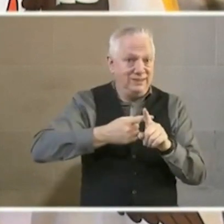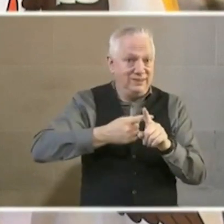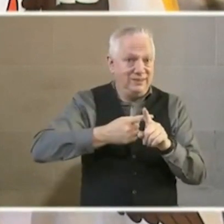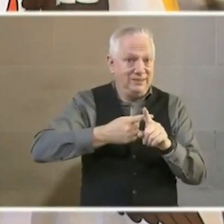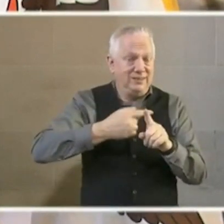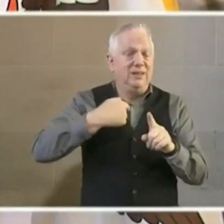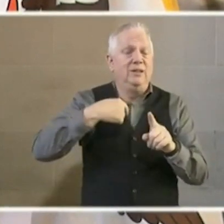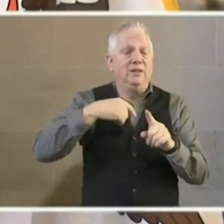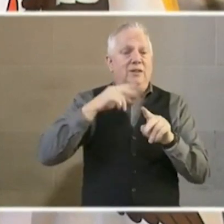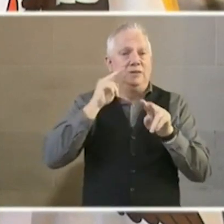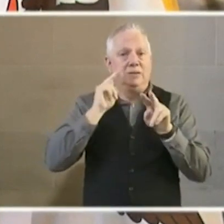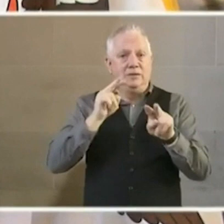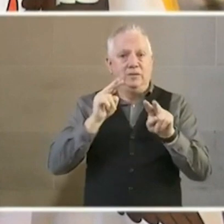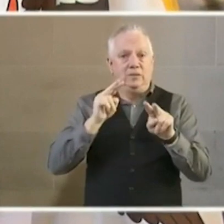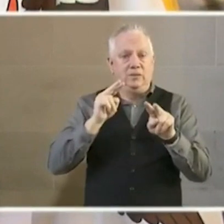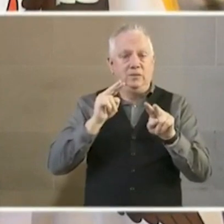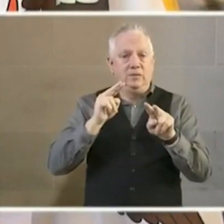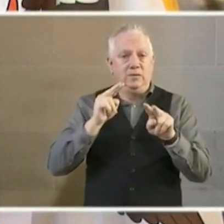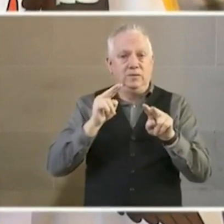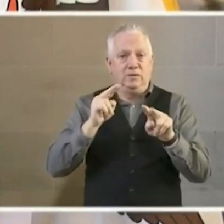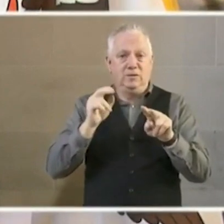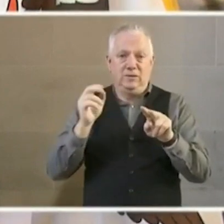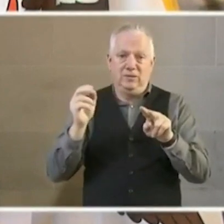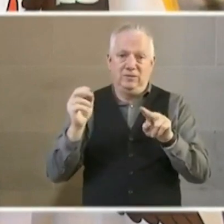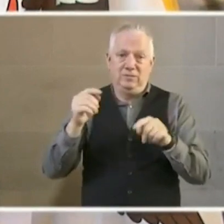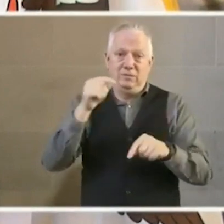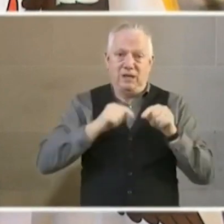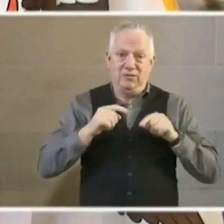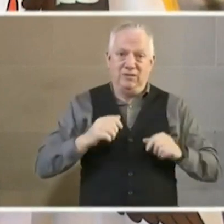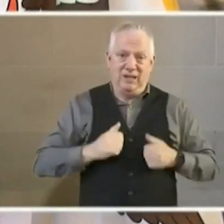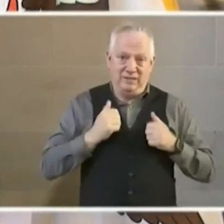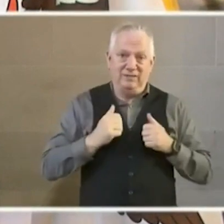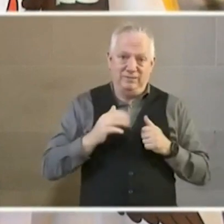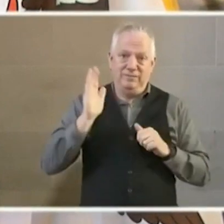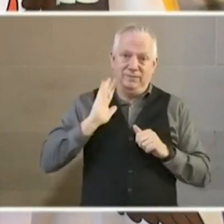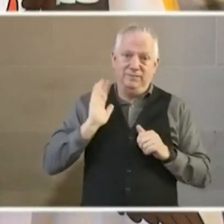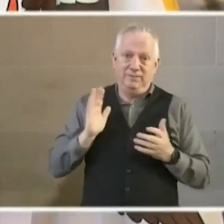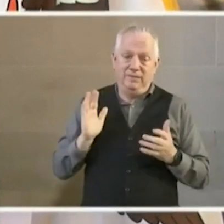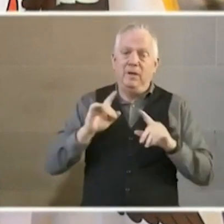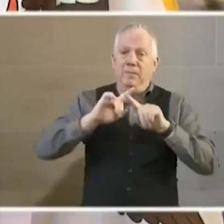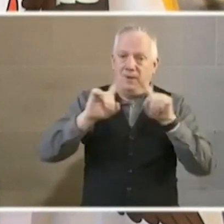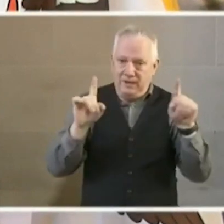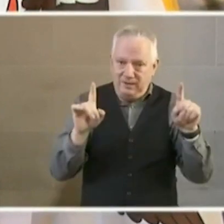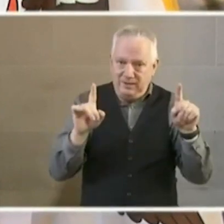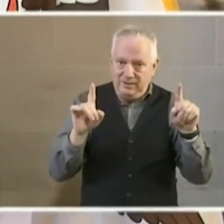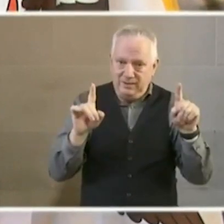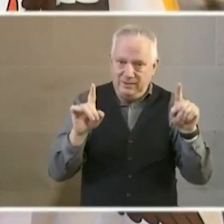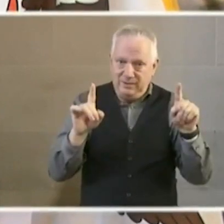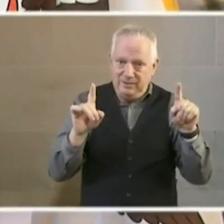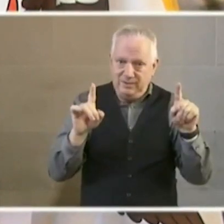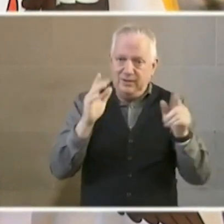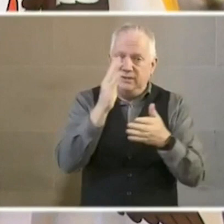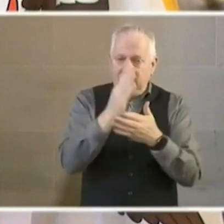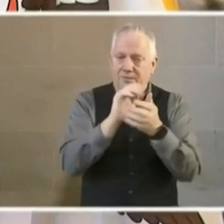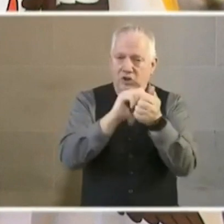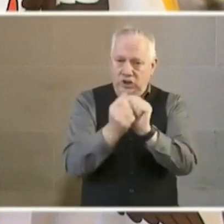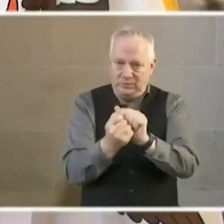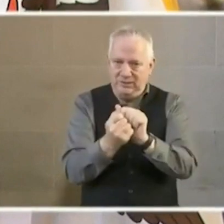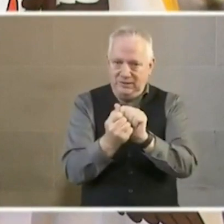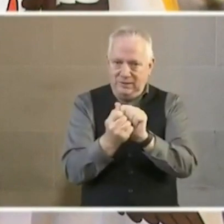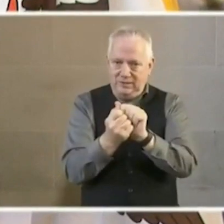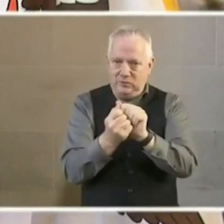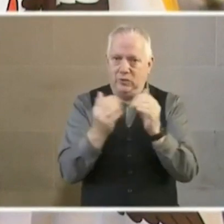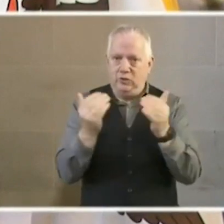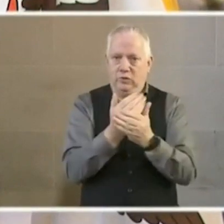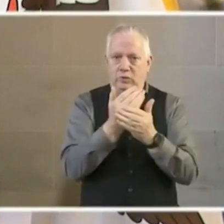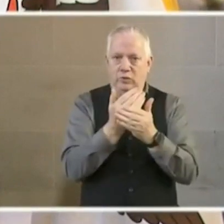we are going to back to the life we knew before, however, with some adjustments to